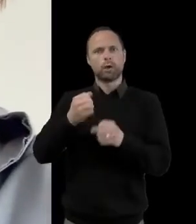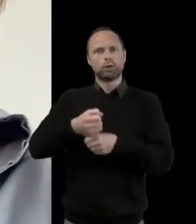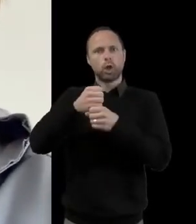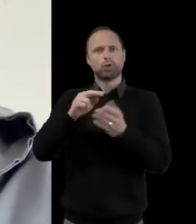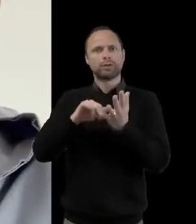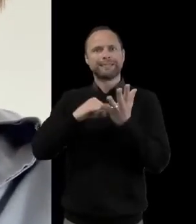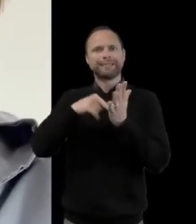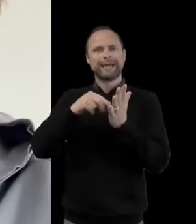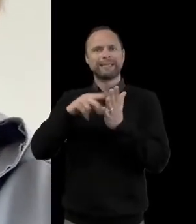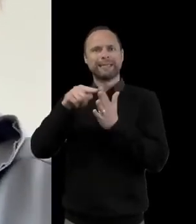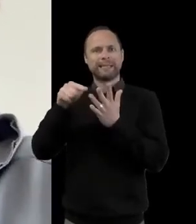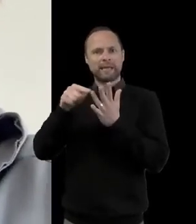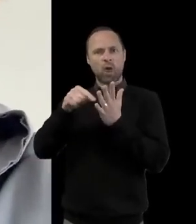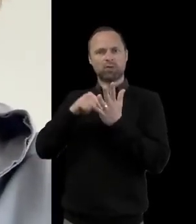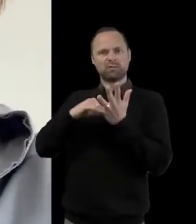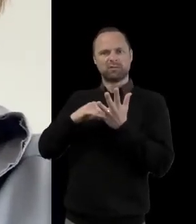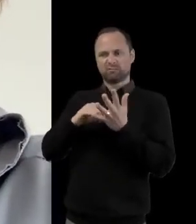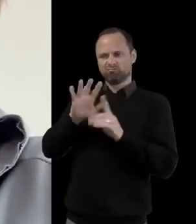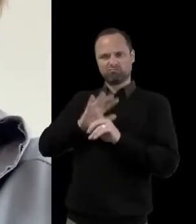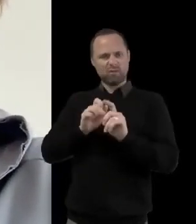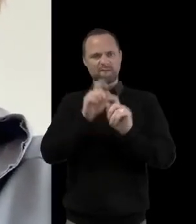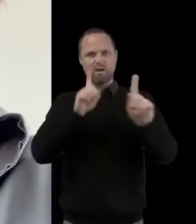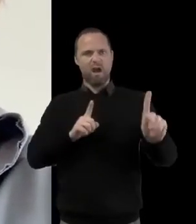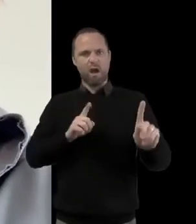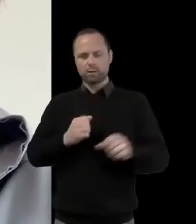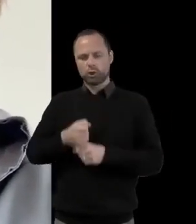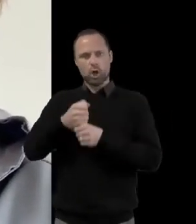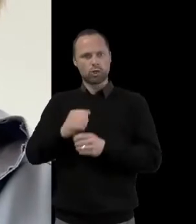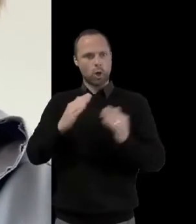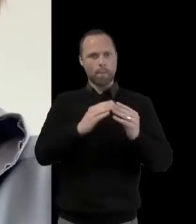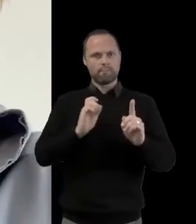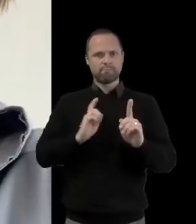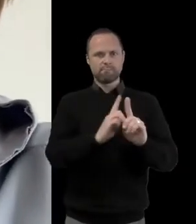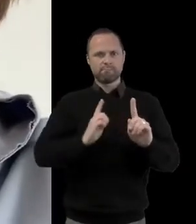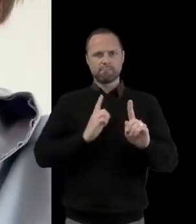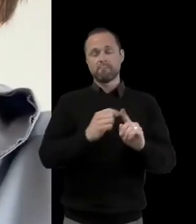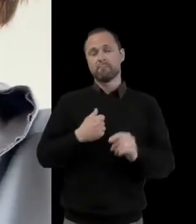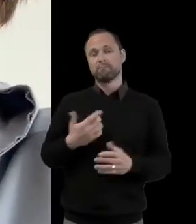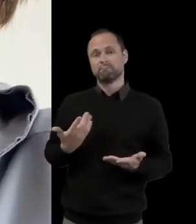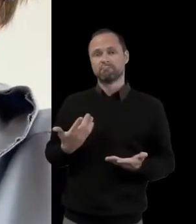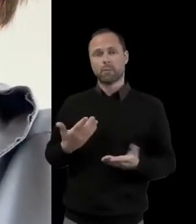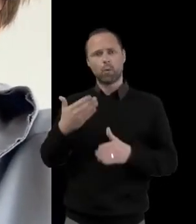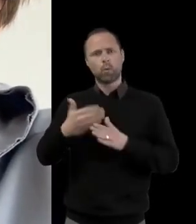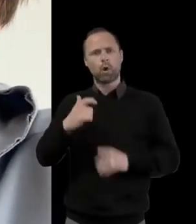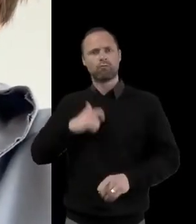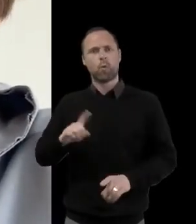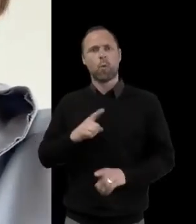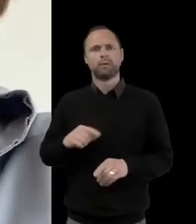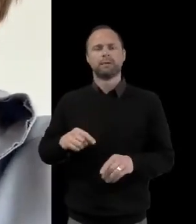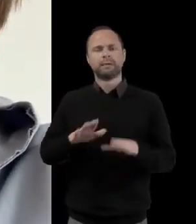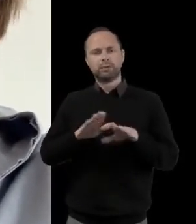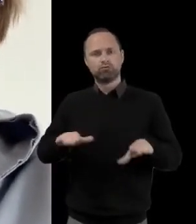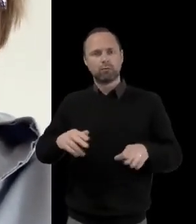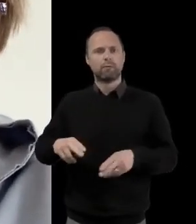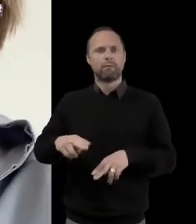25 minutes drive away. And I'm employed as a children's and families worker. However, I